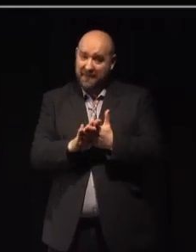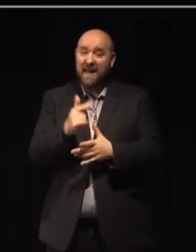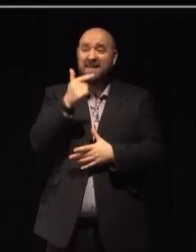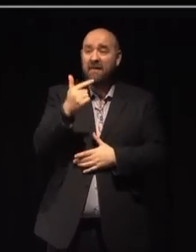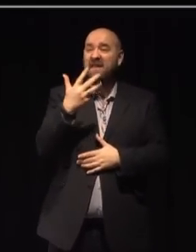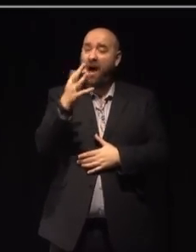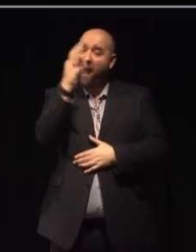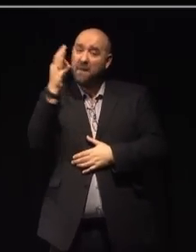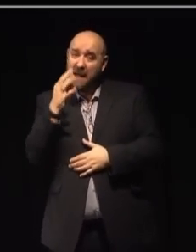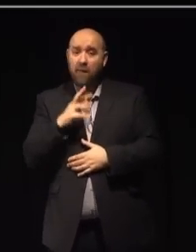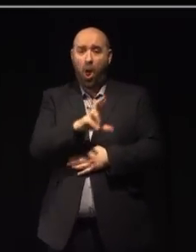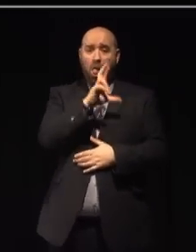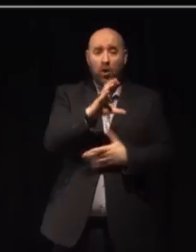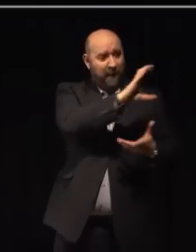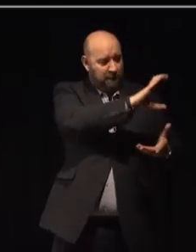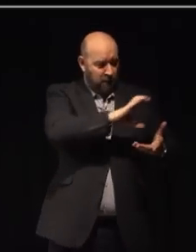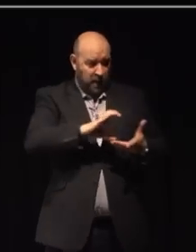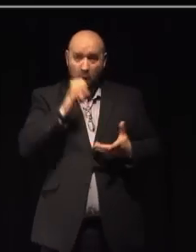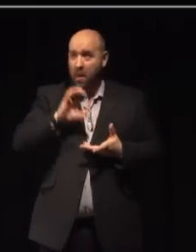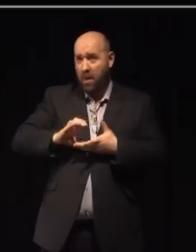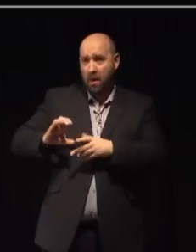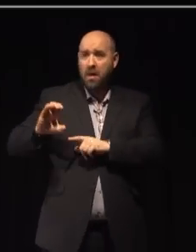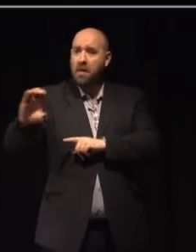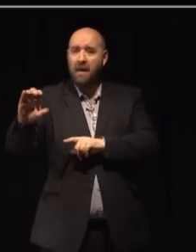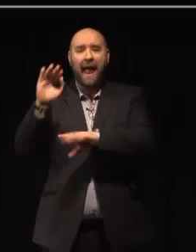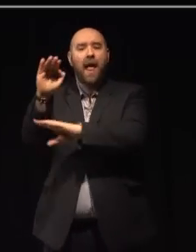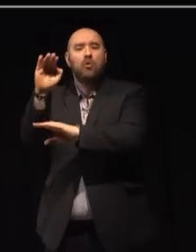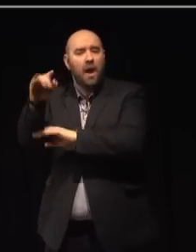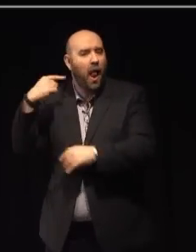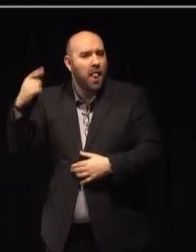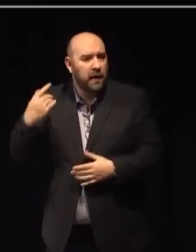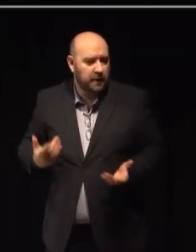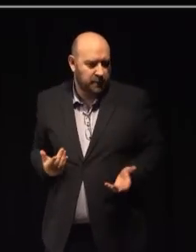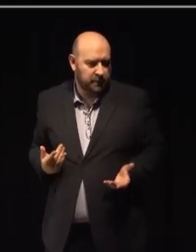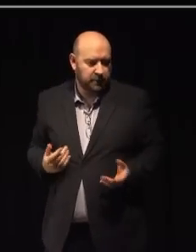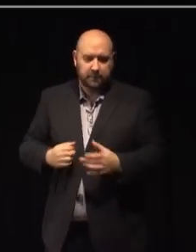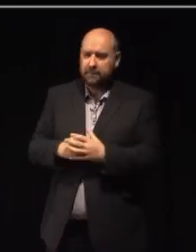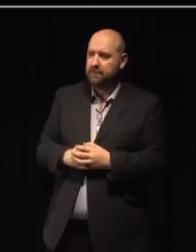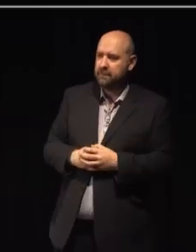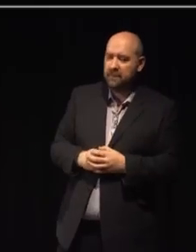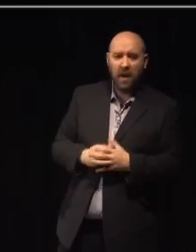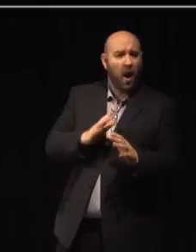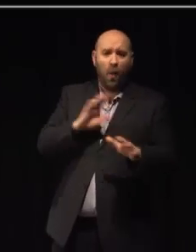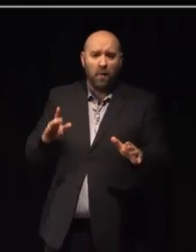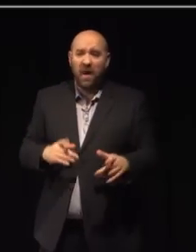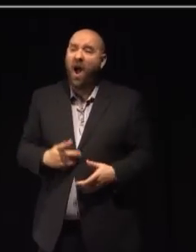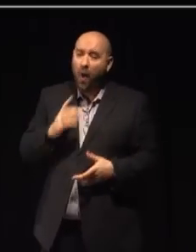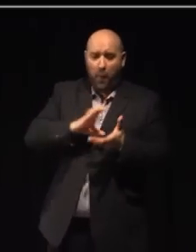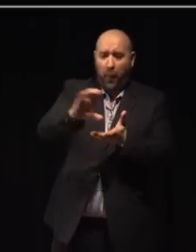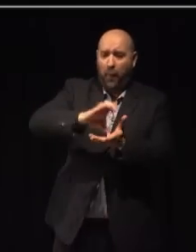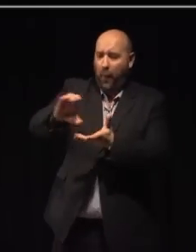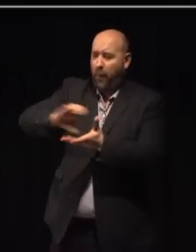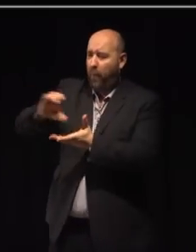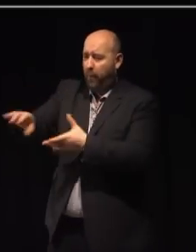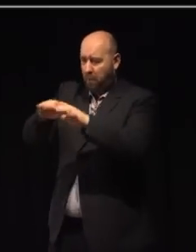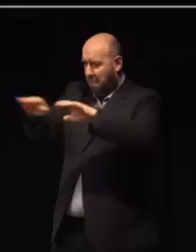% of lottery revenue will be invested outside London. There won't be a one-size-fits-all approach. We'll make this